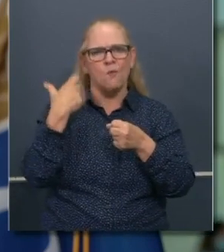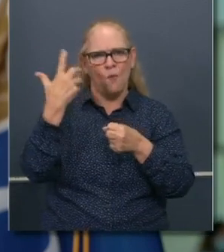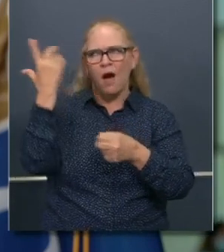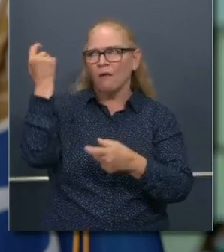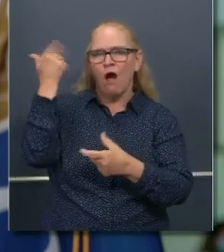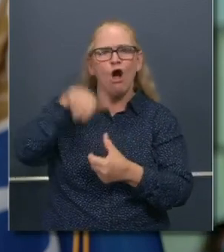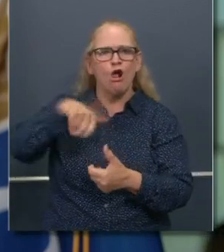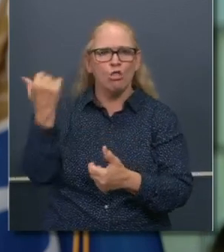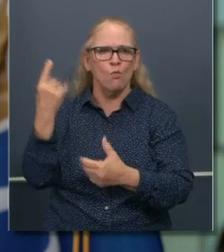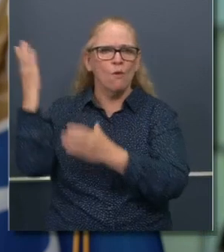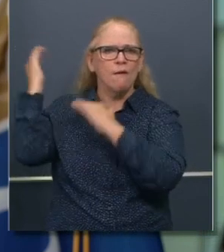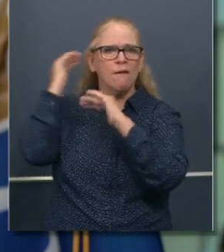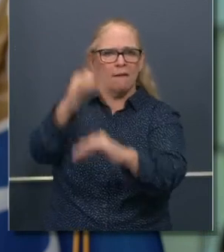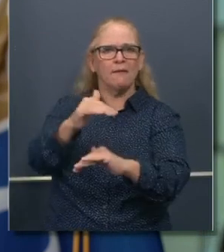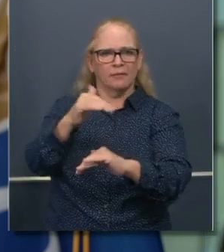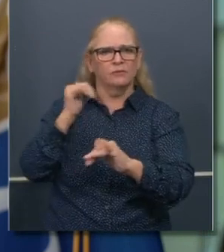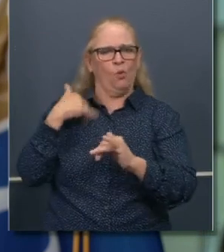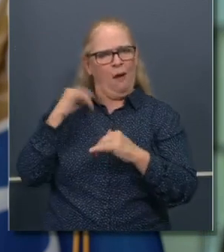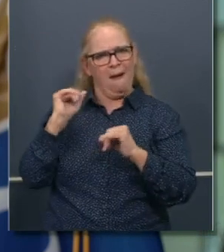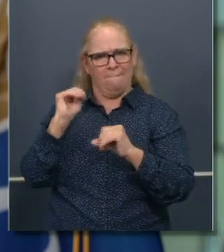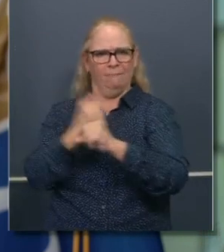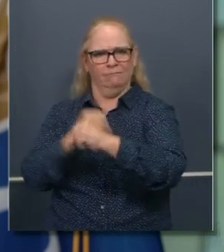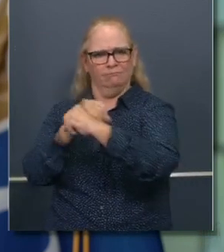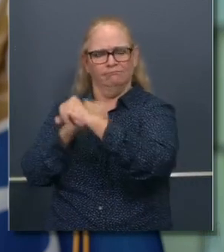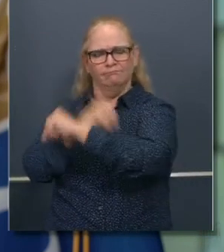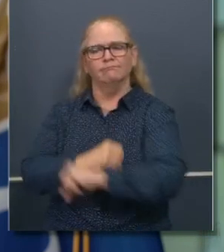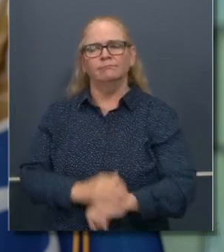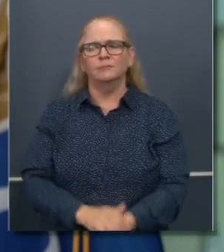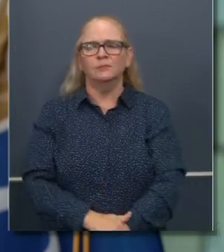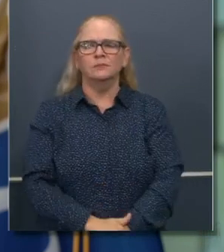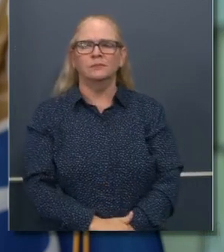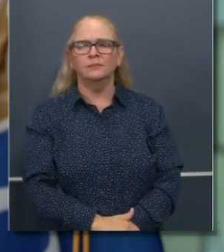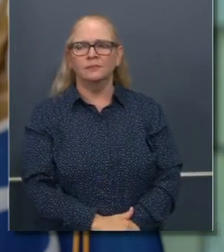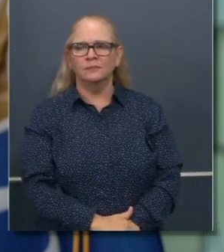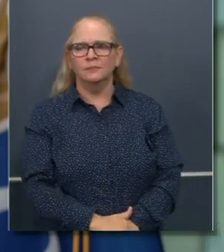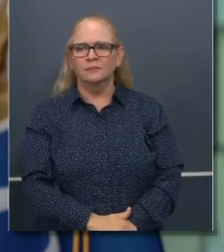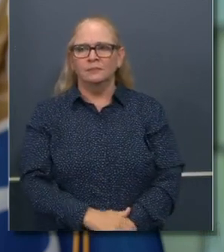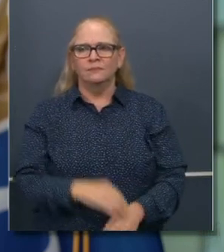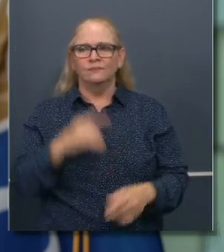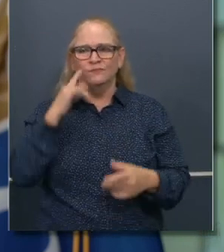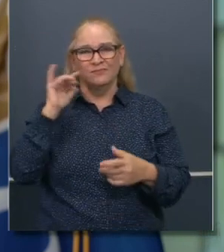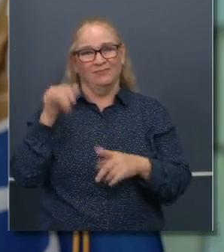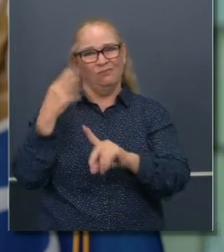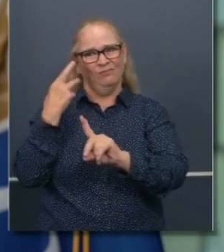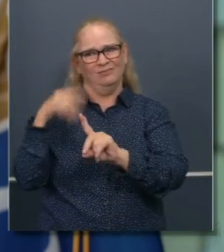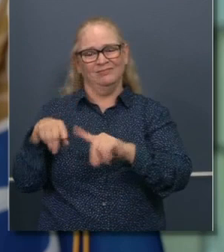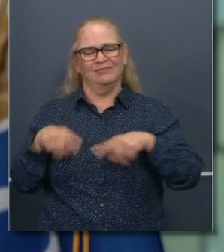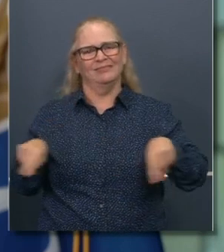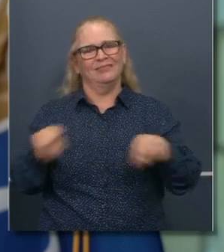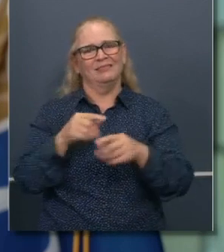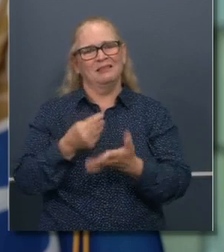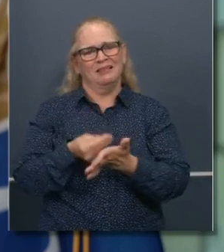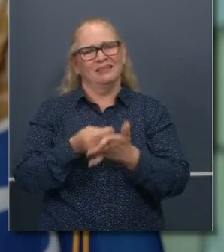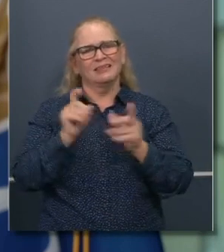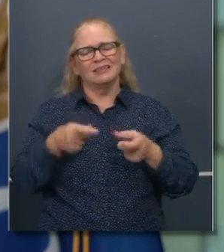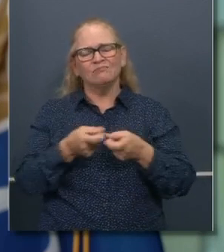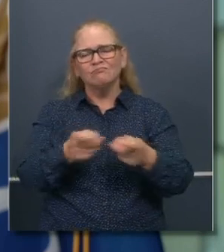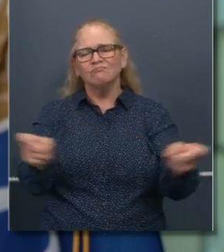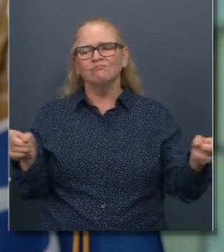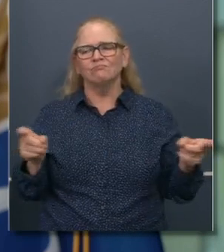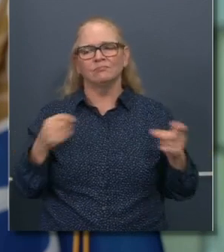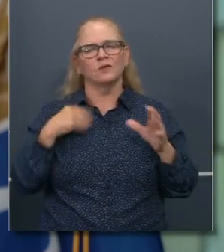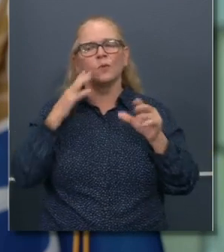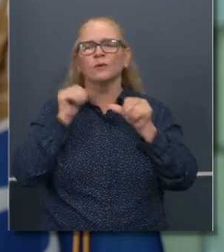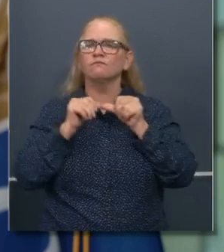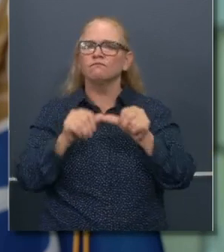individuals related to the unemployment insurance, um, efforts. Uh, and we'll continue to make our voice heard. had a very